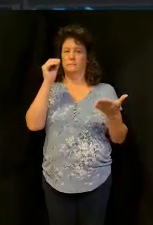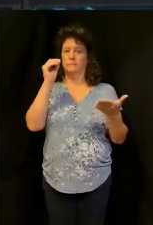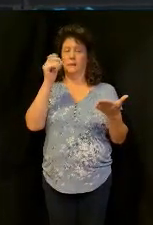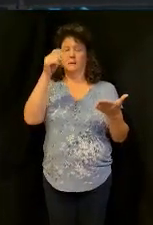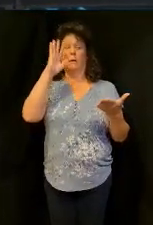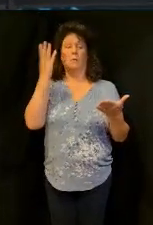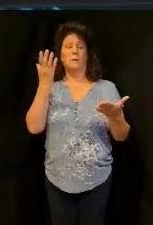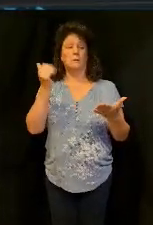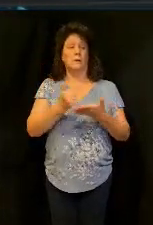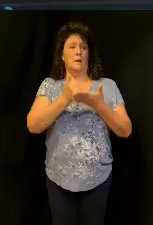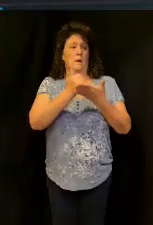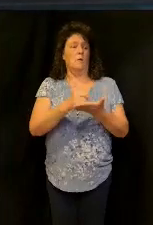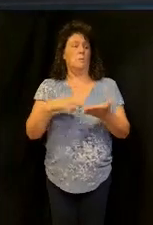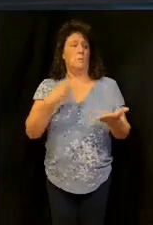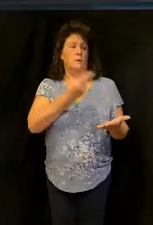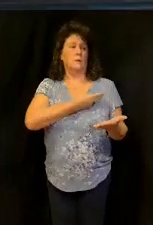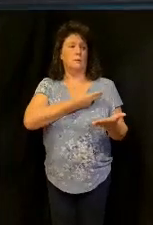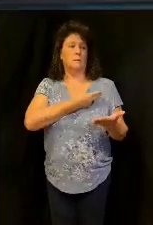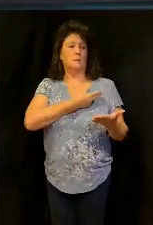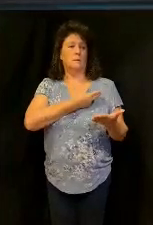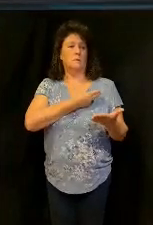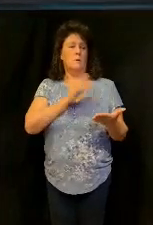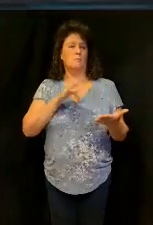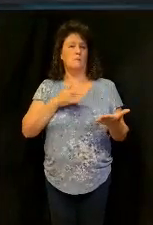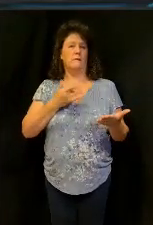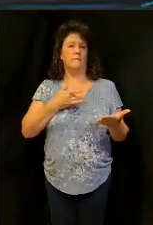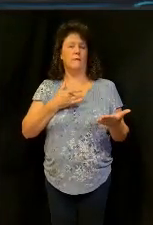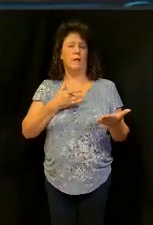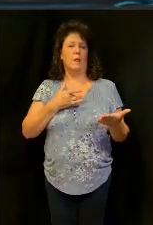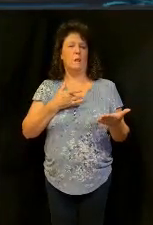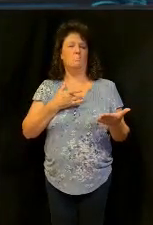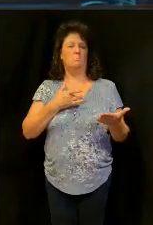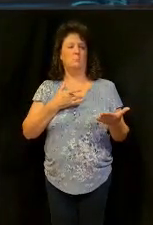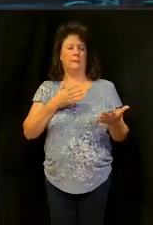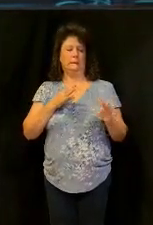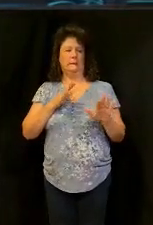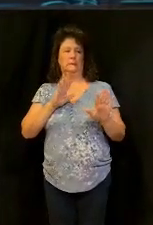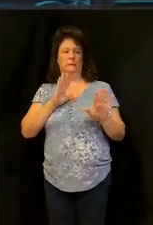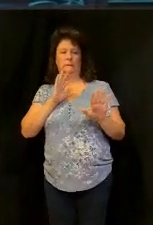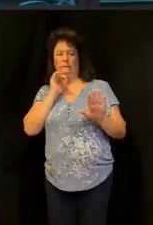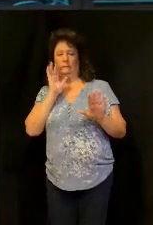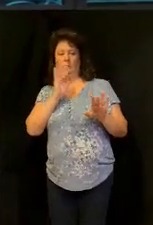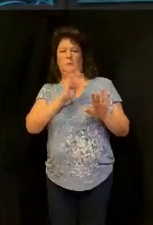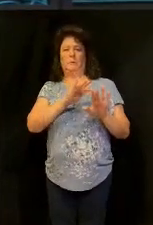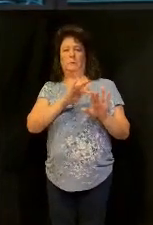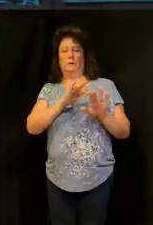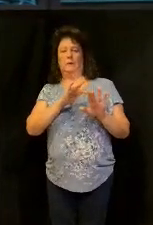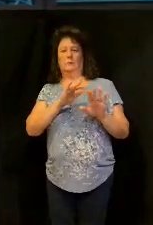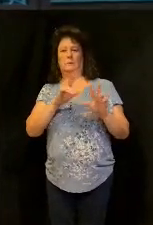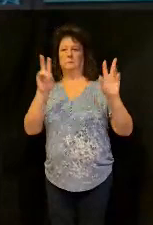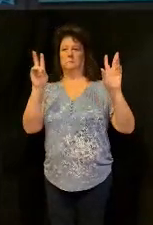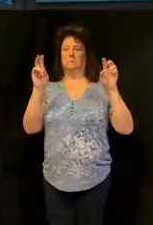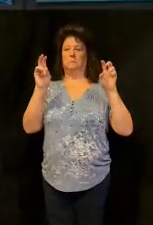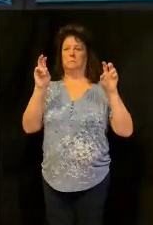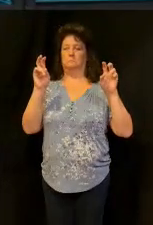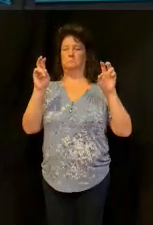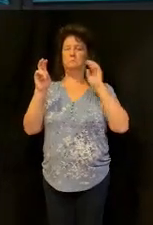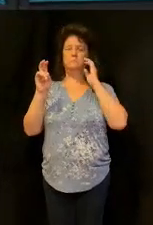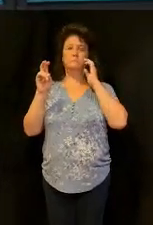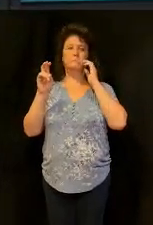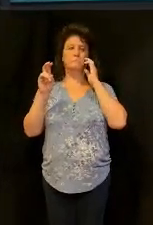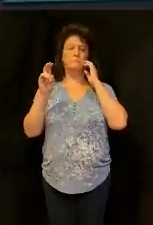lives, but we're all triggered because of the abuses that's happened in the church, right, in the body of Christ,